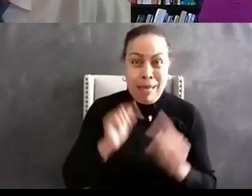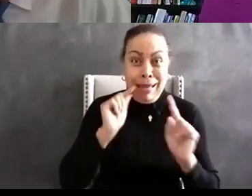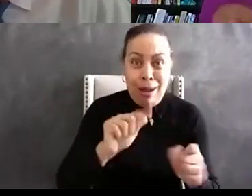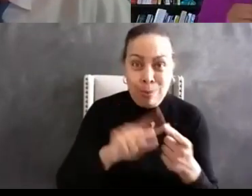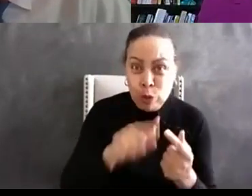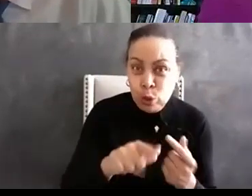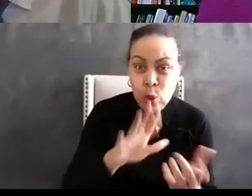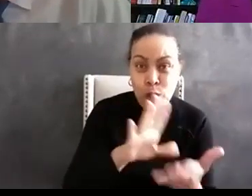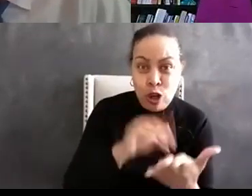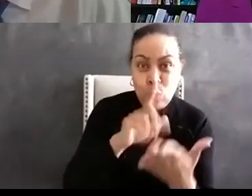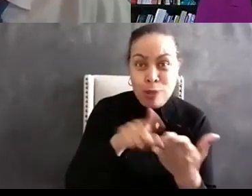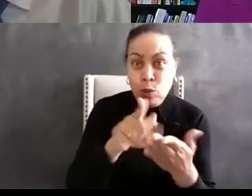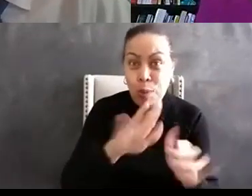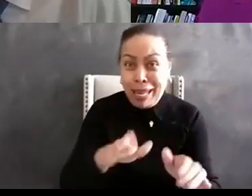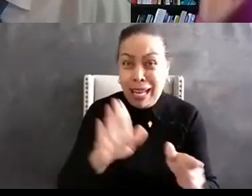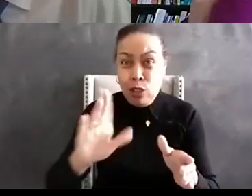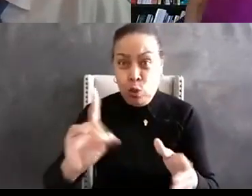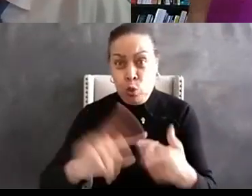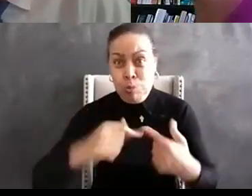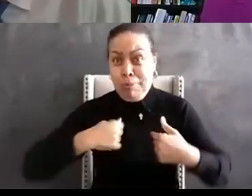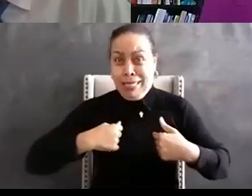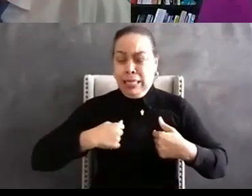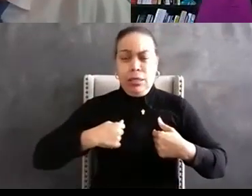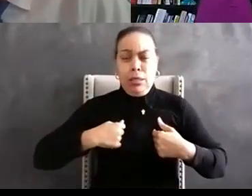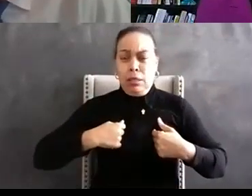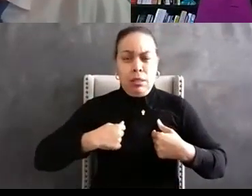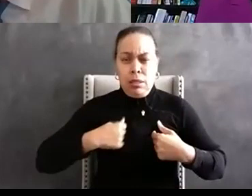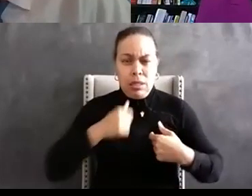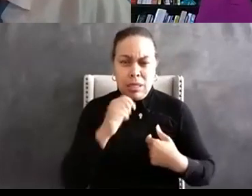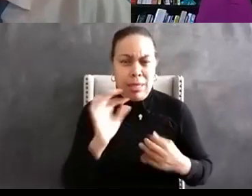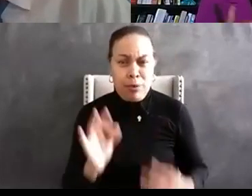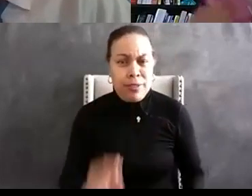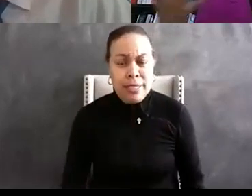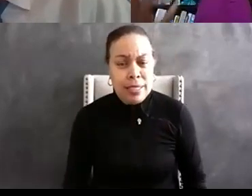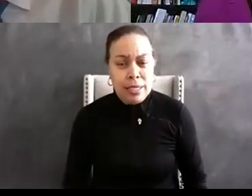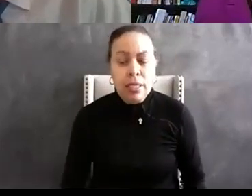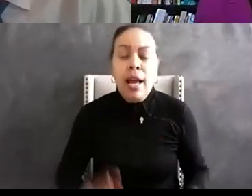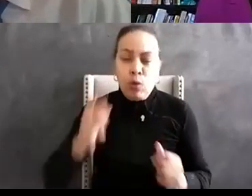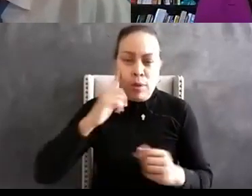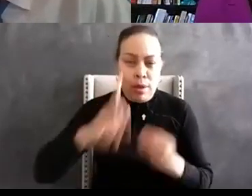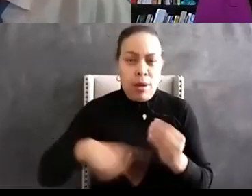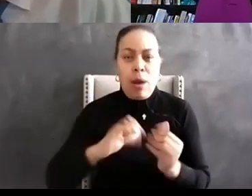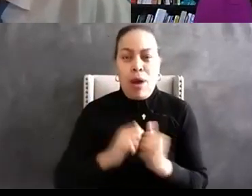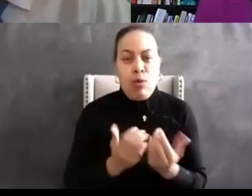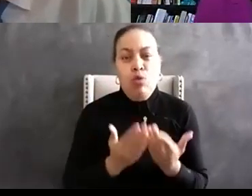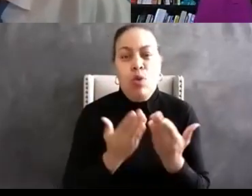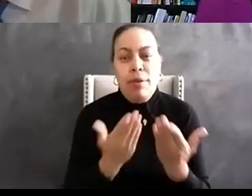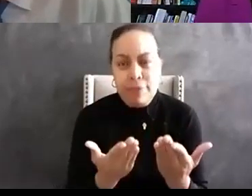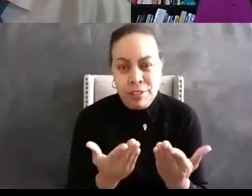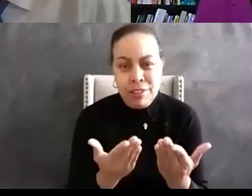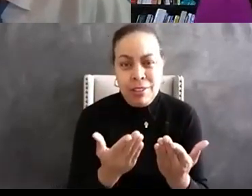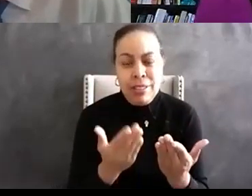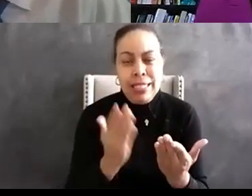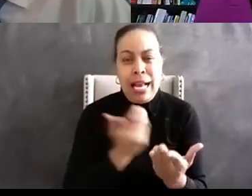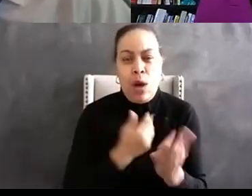to me is not what i call learning and so we're also going to need to rethink about how do we present or offer up what the role